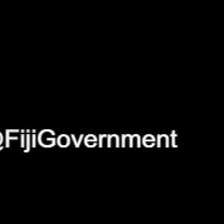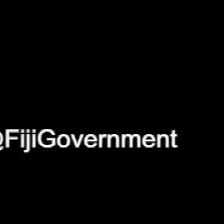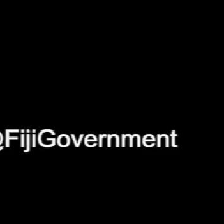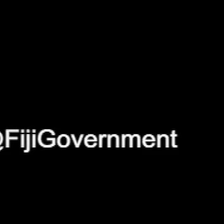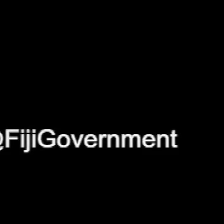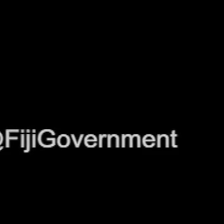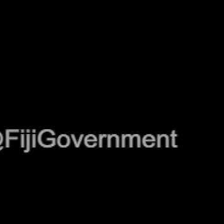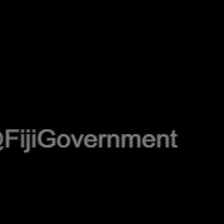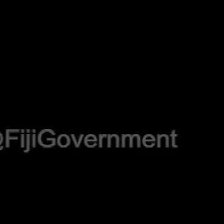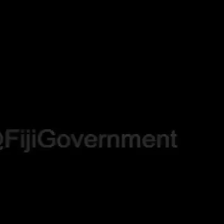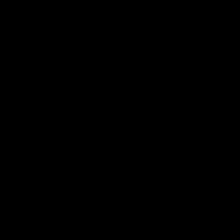Okay. You